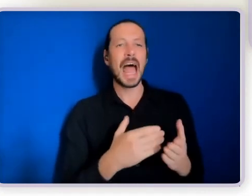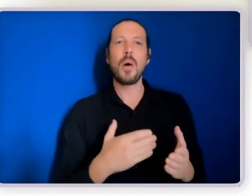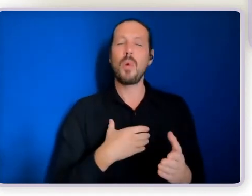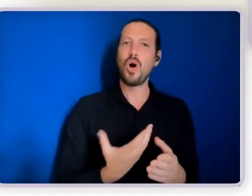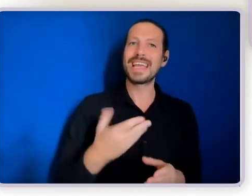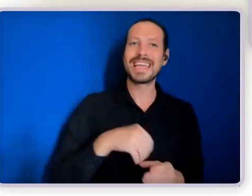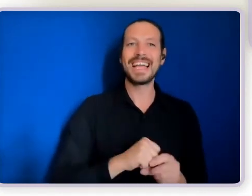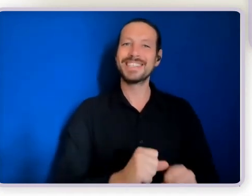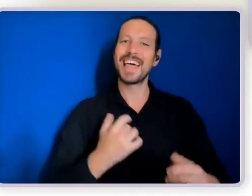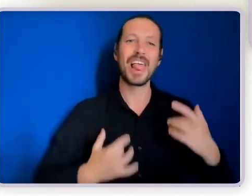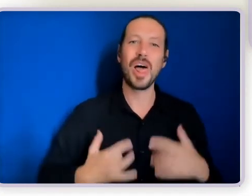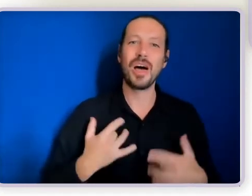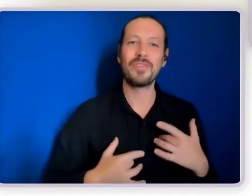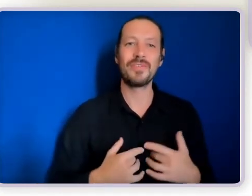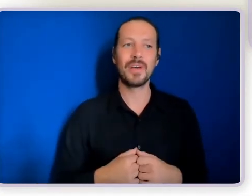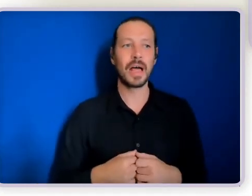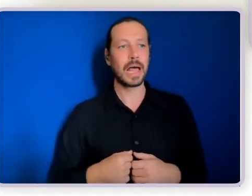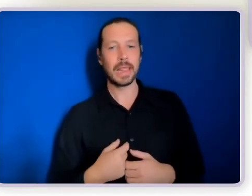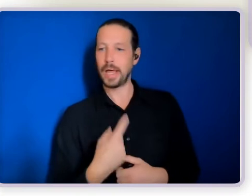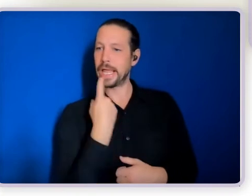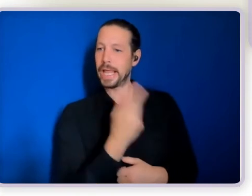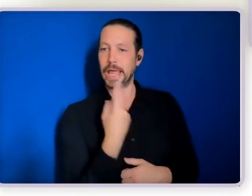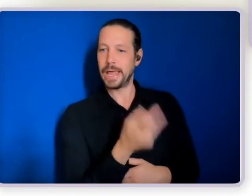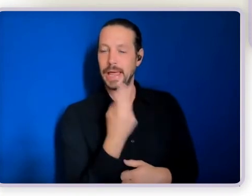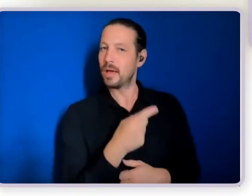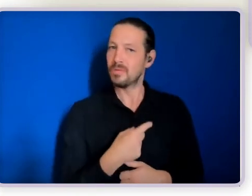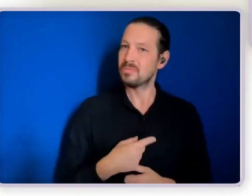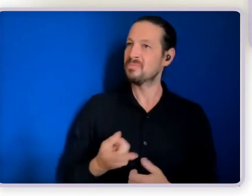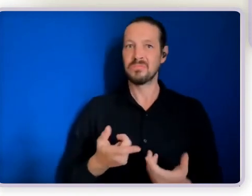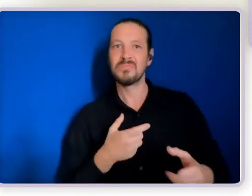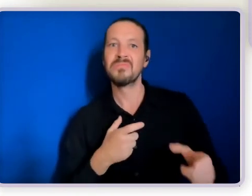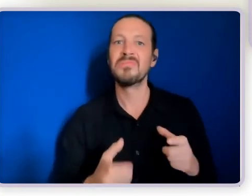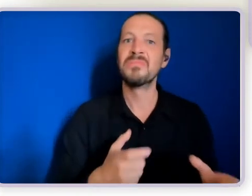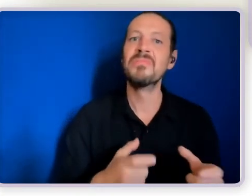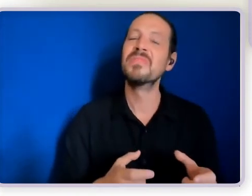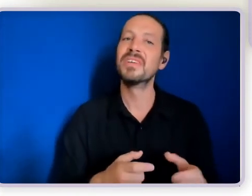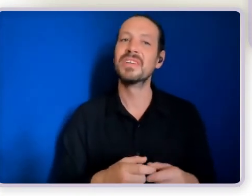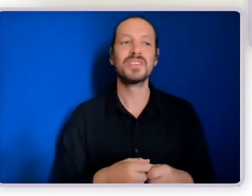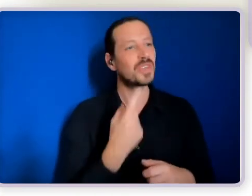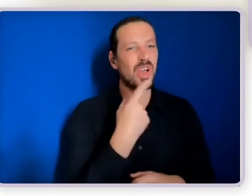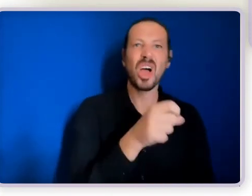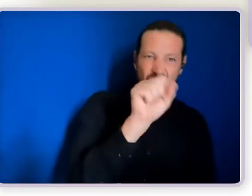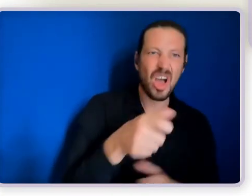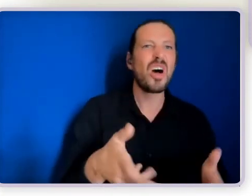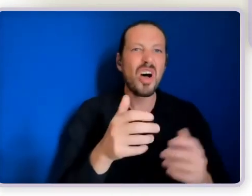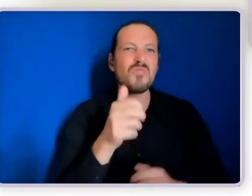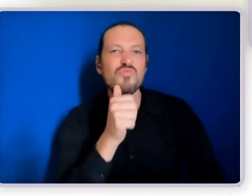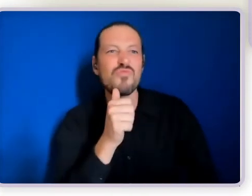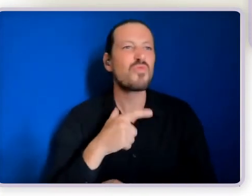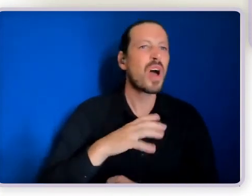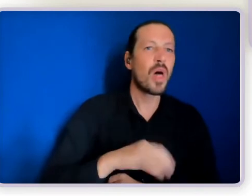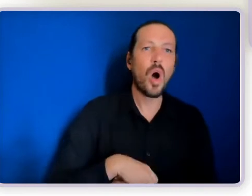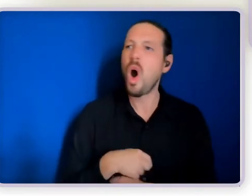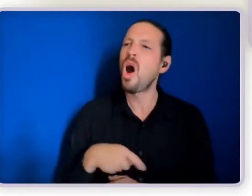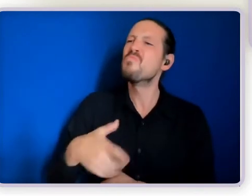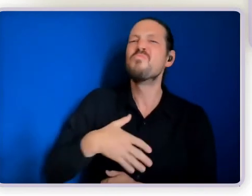describing with Brodie how we've seen him do that over time more and more saying yes to things saying no to things having his